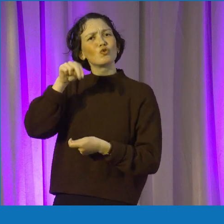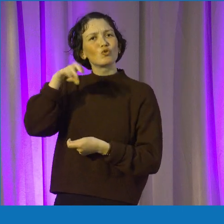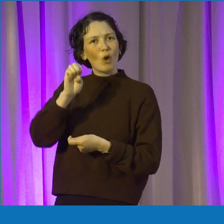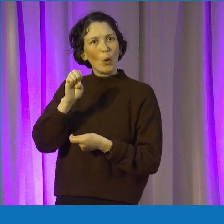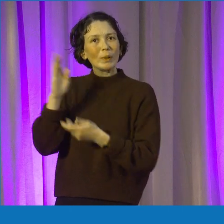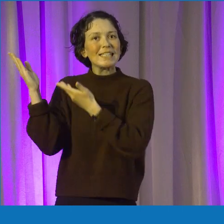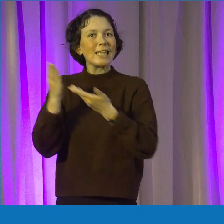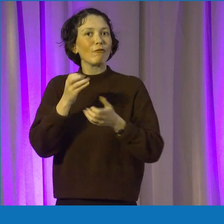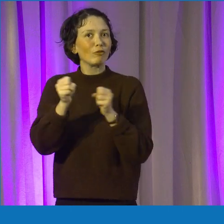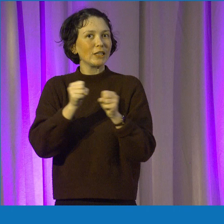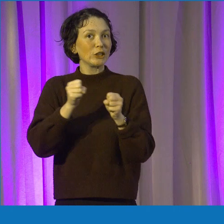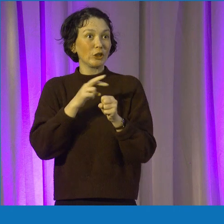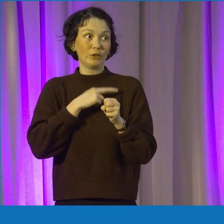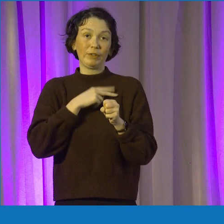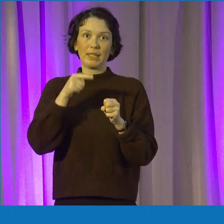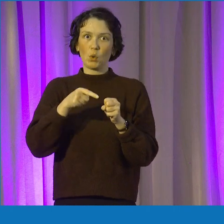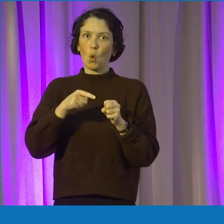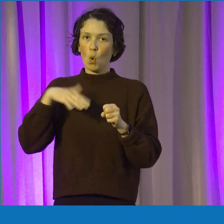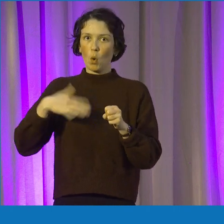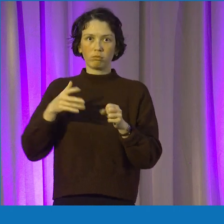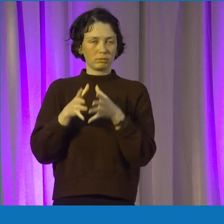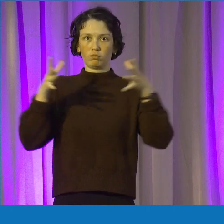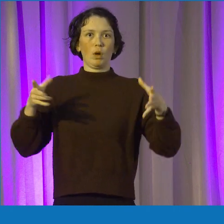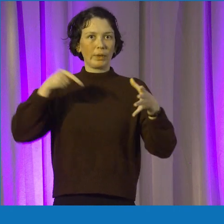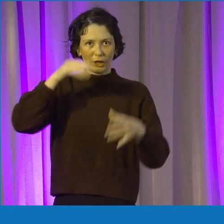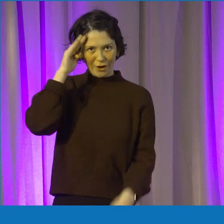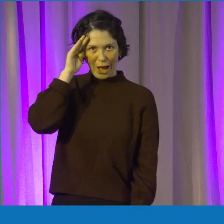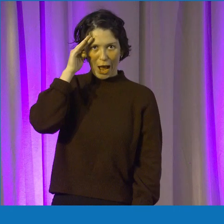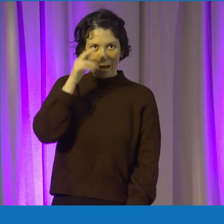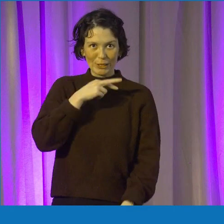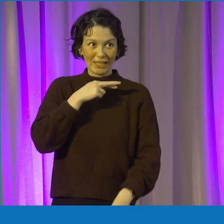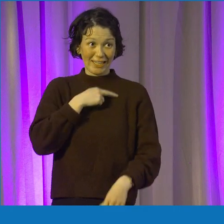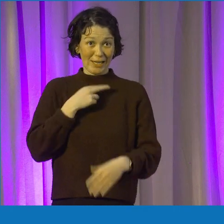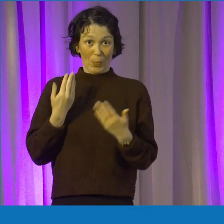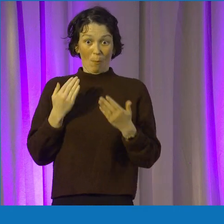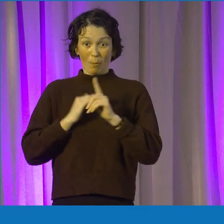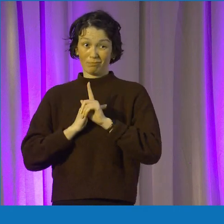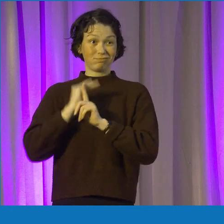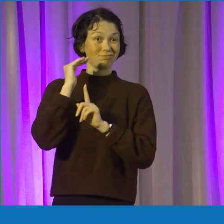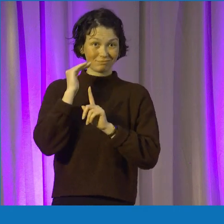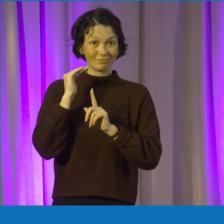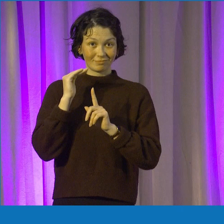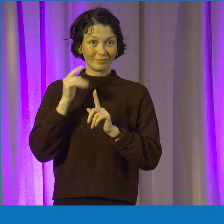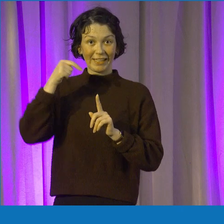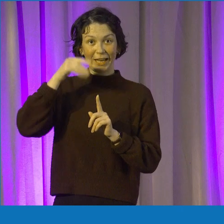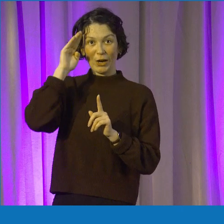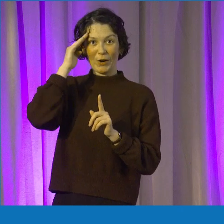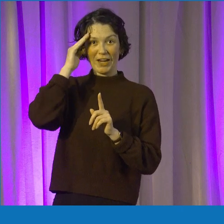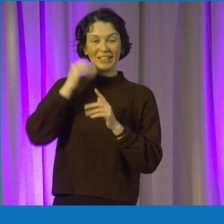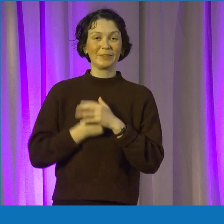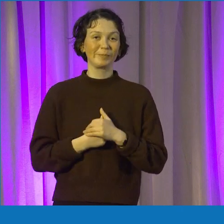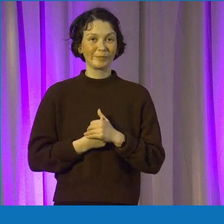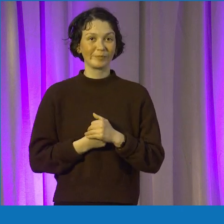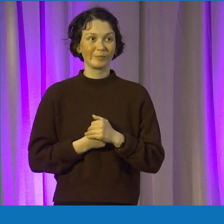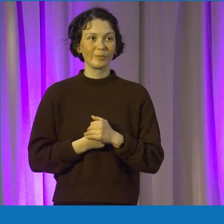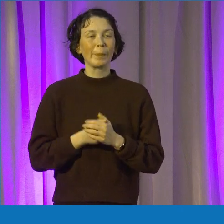that has just taken Ireland by storm. Amazing. Taken Ireland by storm. They're up in the sky. Very cool. Another thing